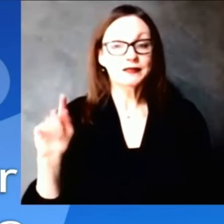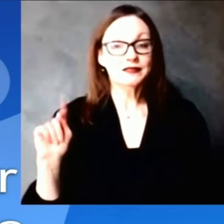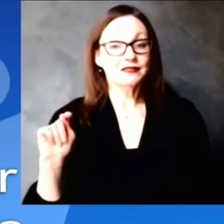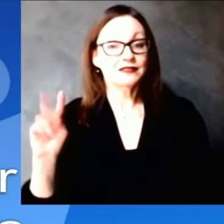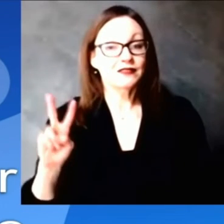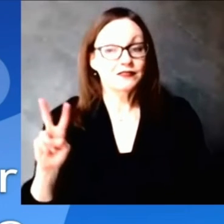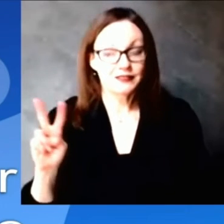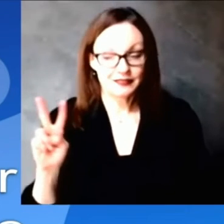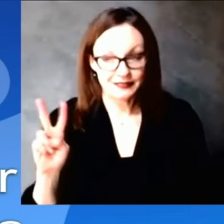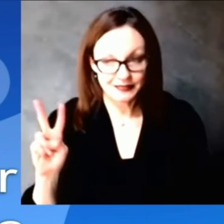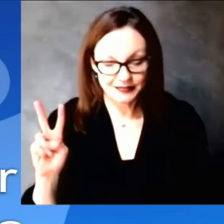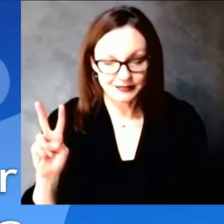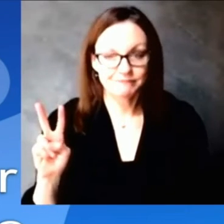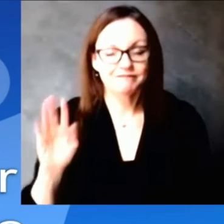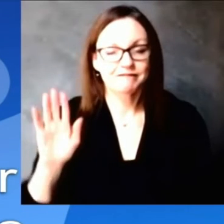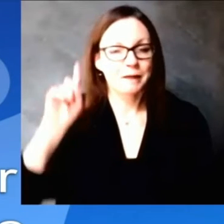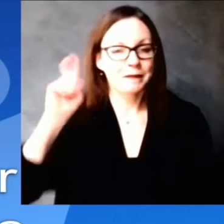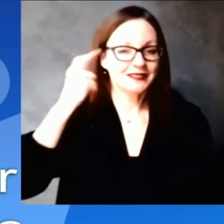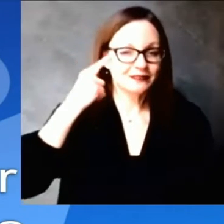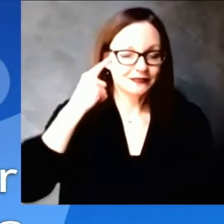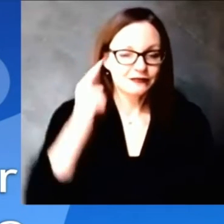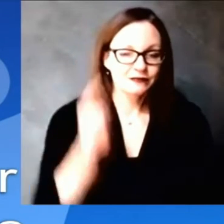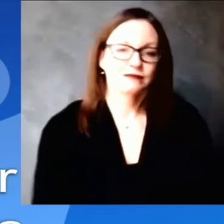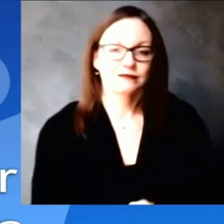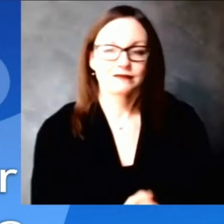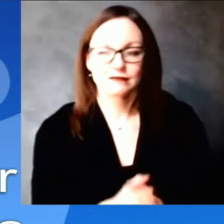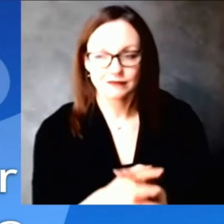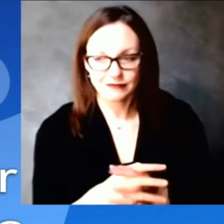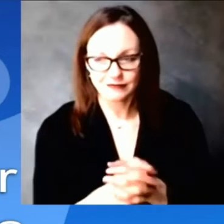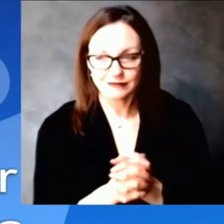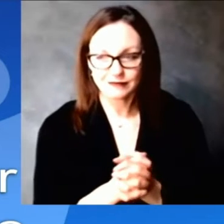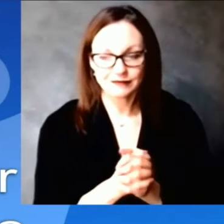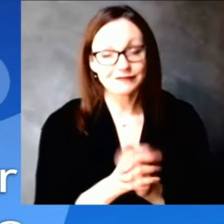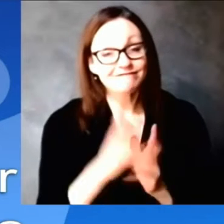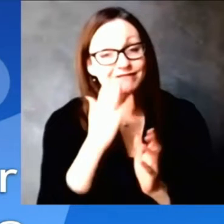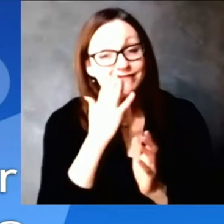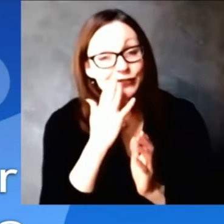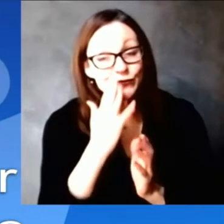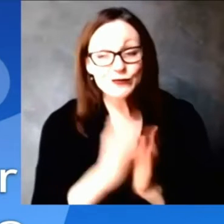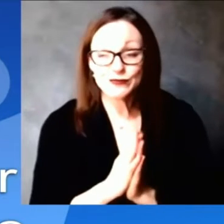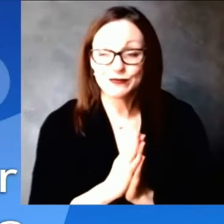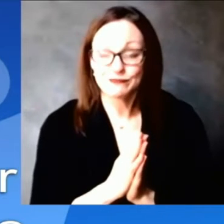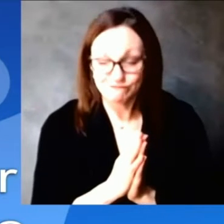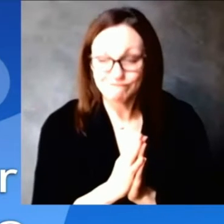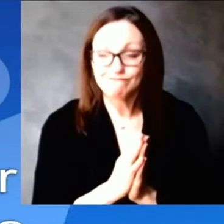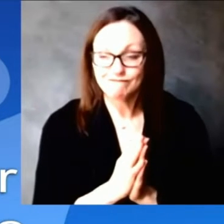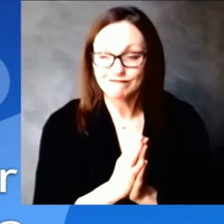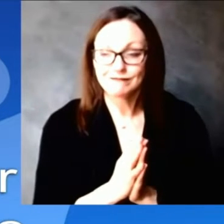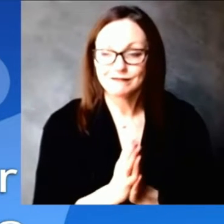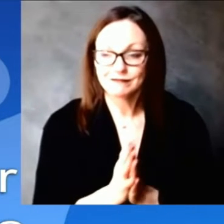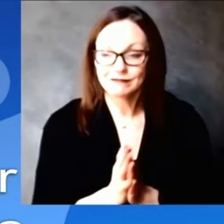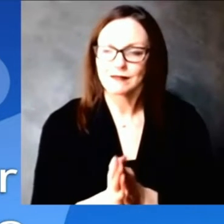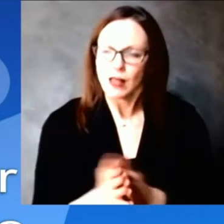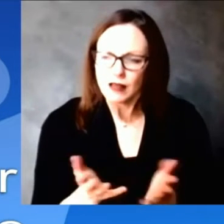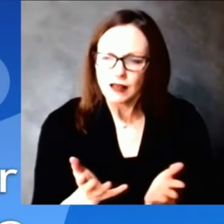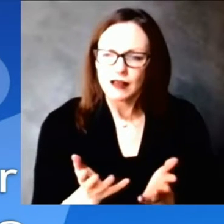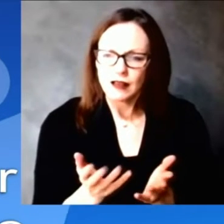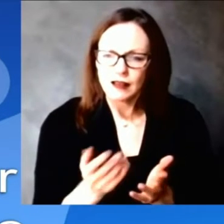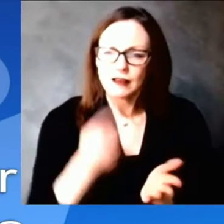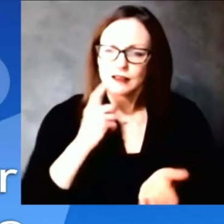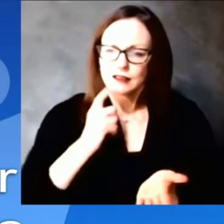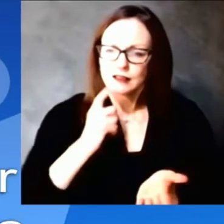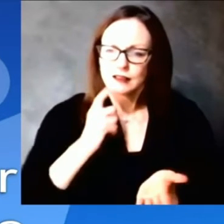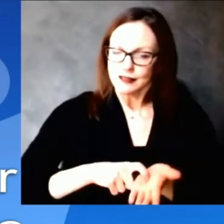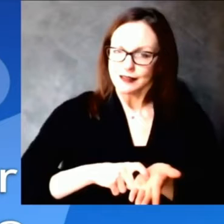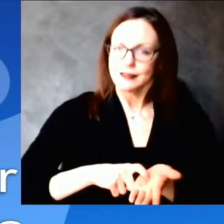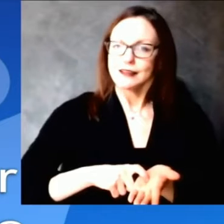hi thank you very much thank you very much for doing this my question is now that we're seeing more uh people that have gotten the second dose um what